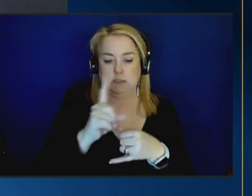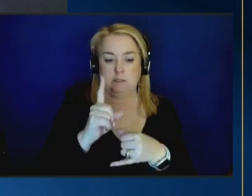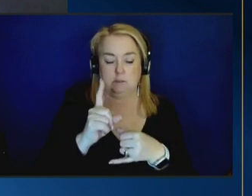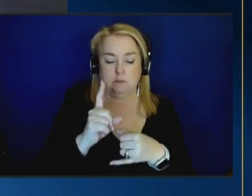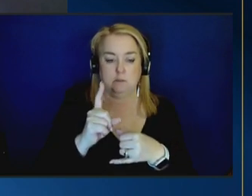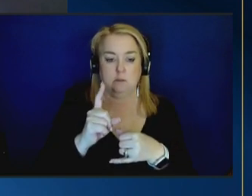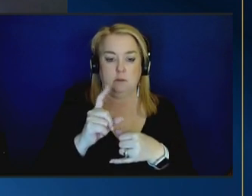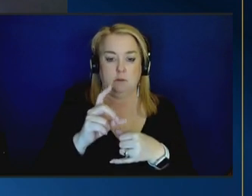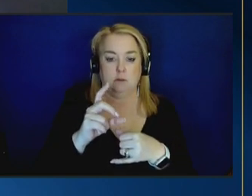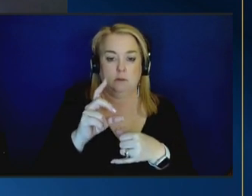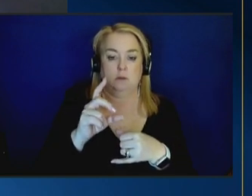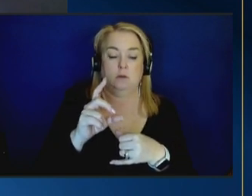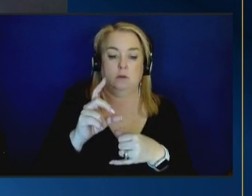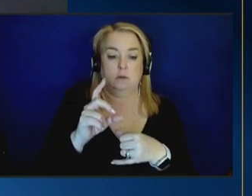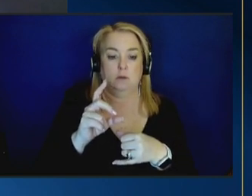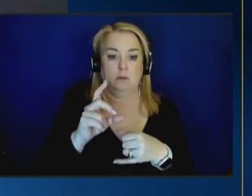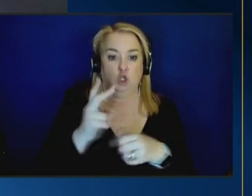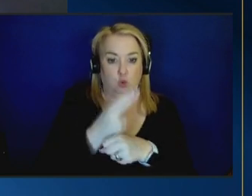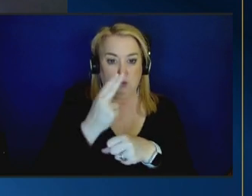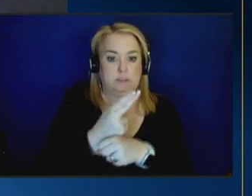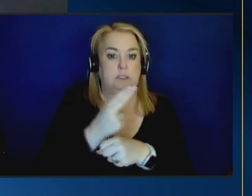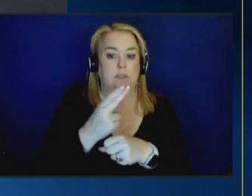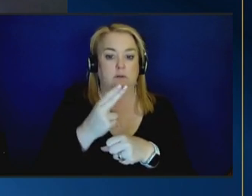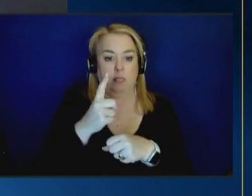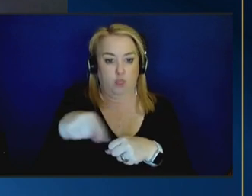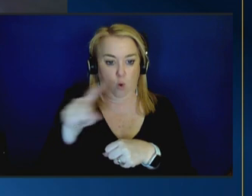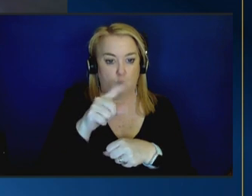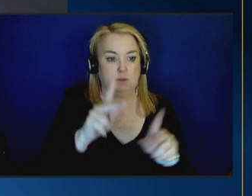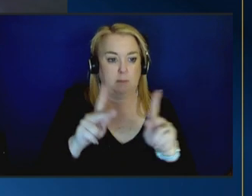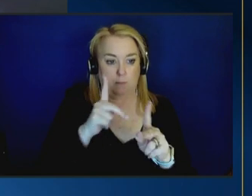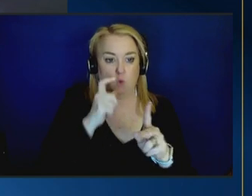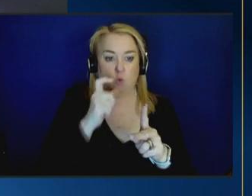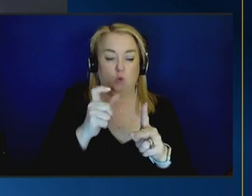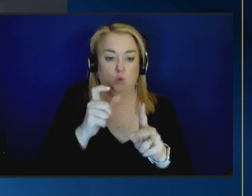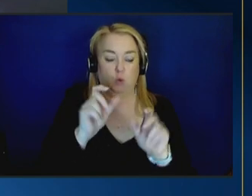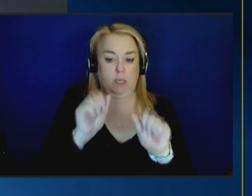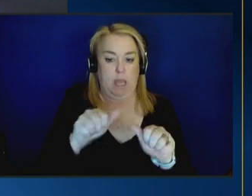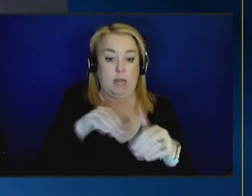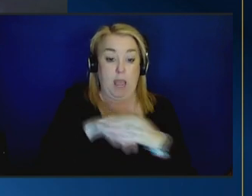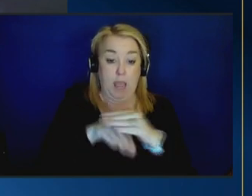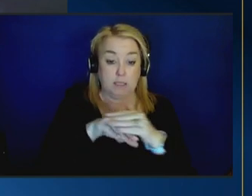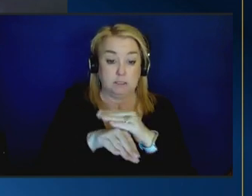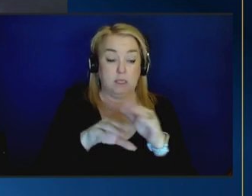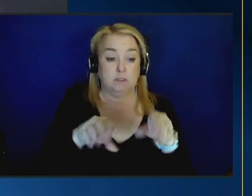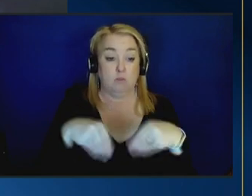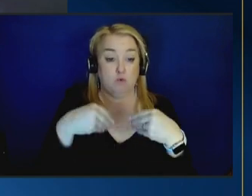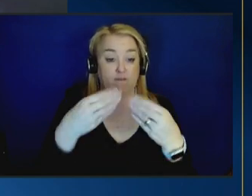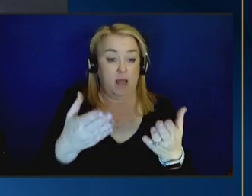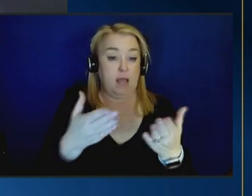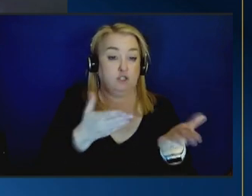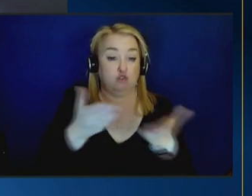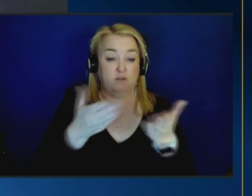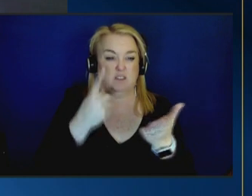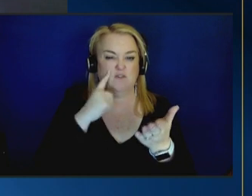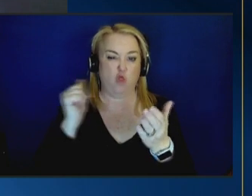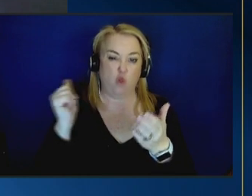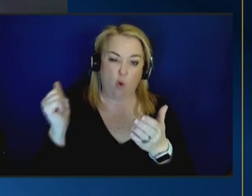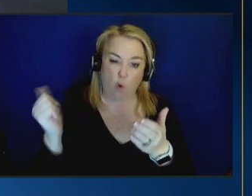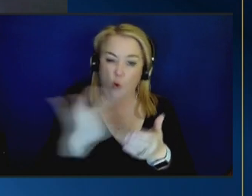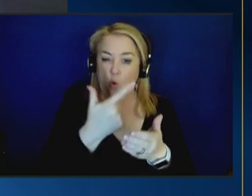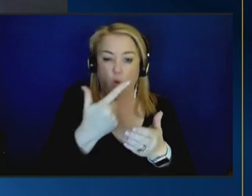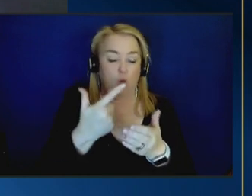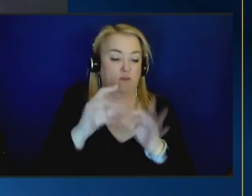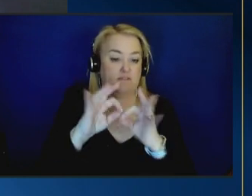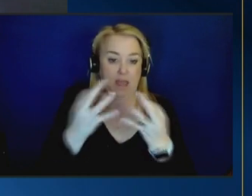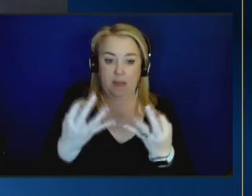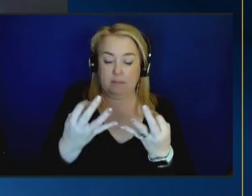able to use providers and to access those providers that can provide services to the whole family that take them into the